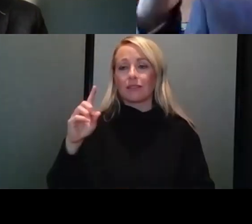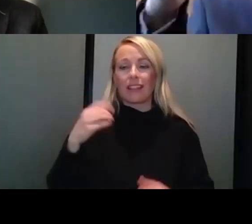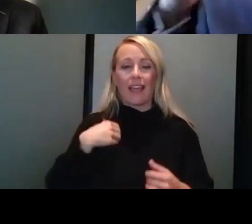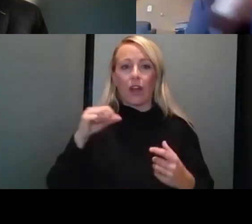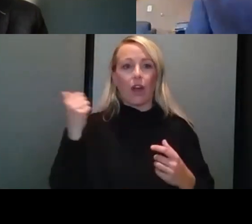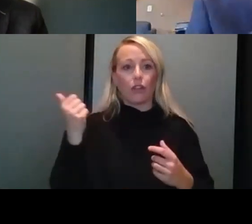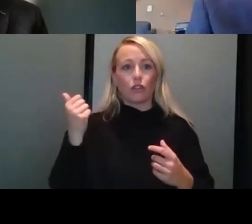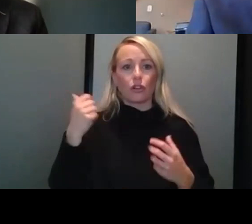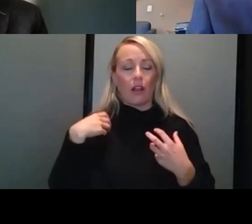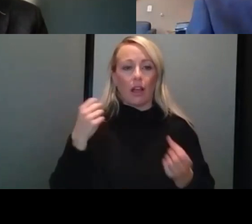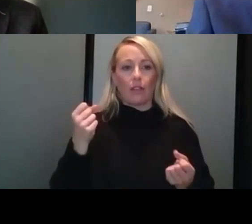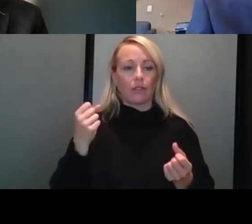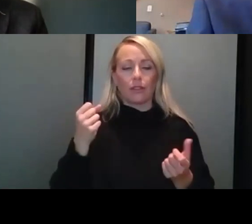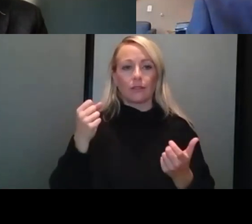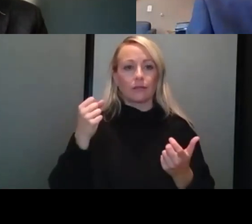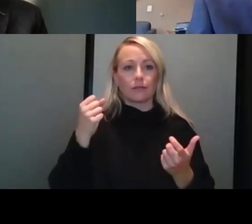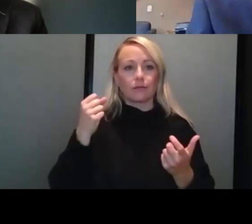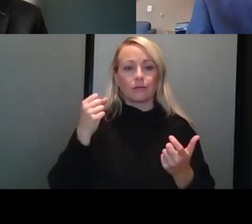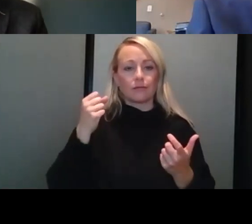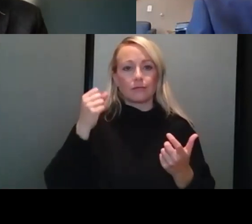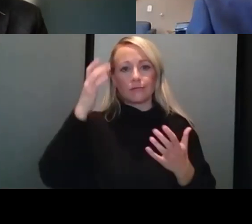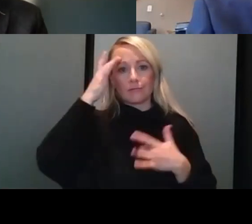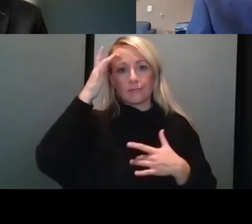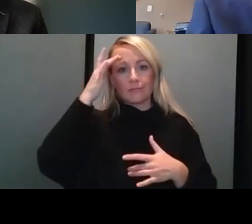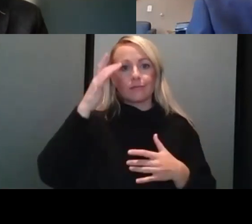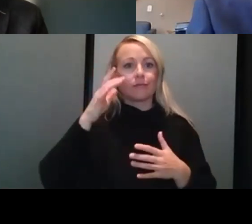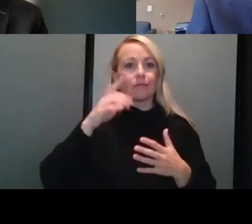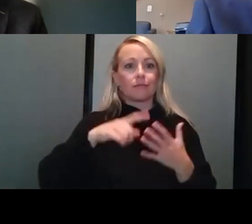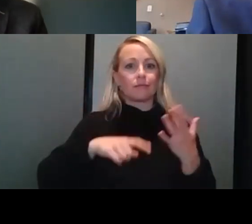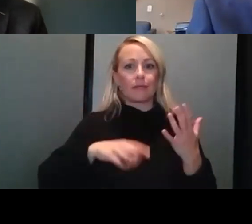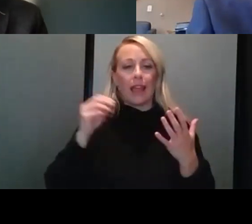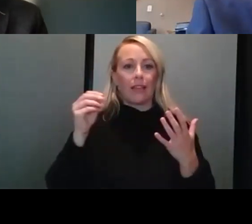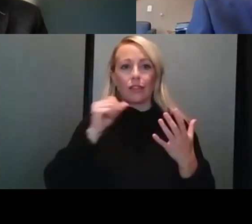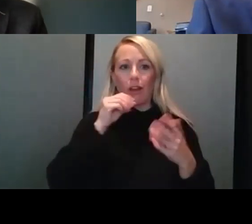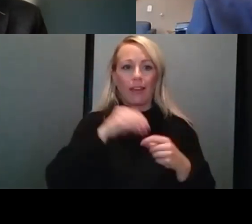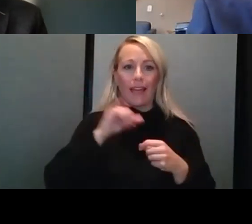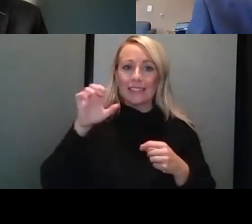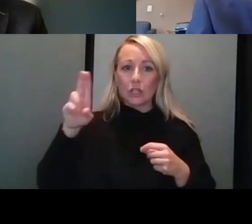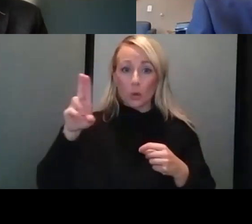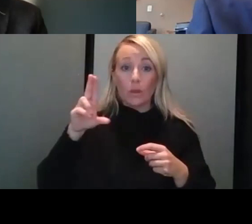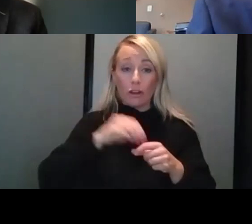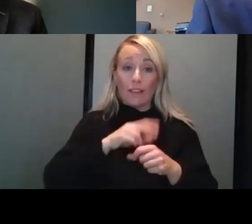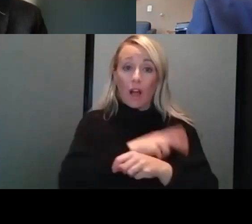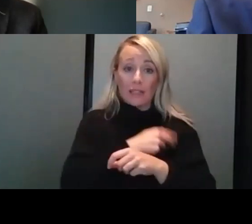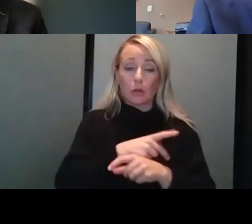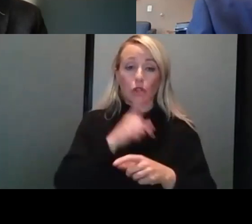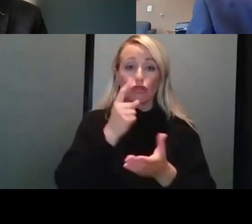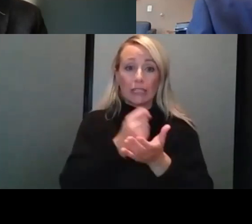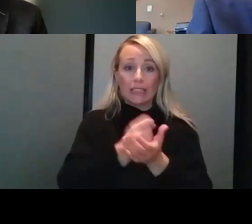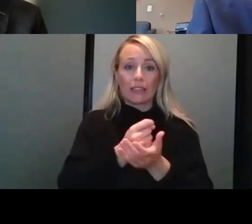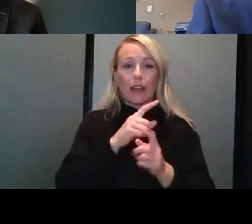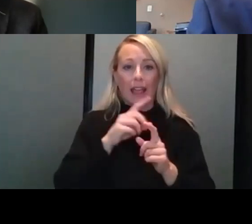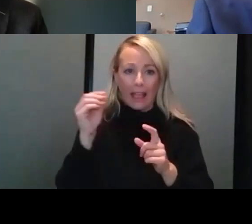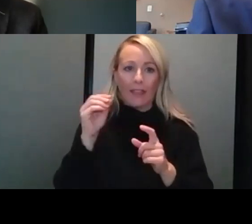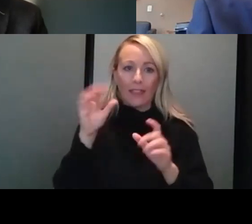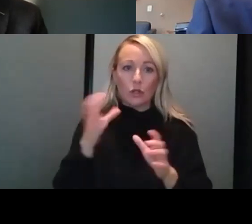might not have been fully vaccinated. And they tend to not end up in the ICU. They're sick enough to get hospitalized, treated, and they do better.